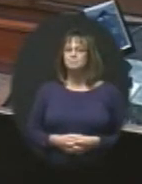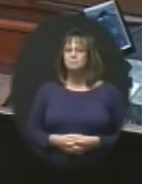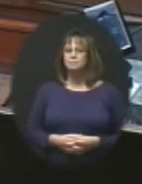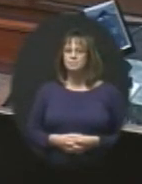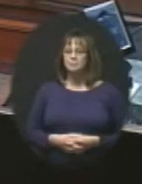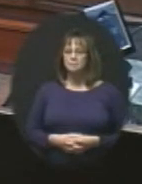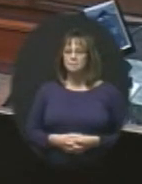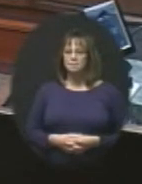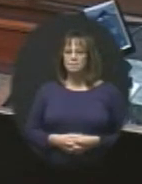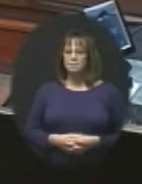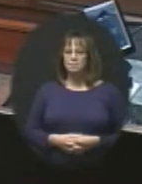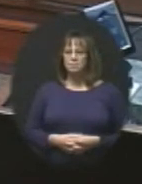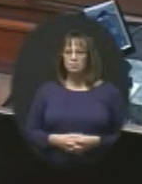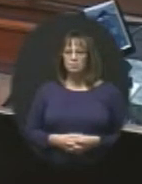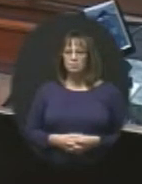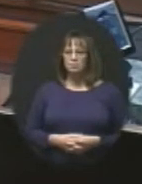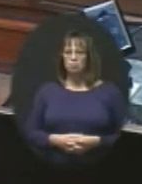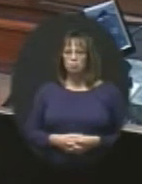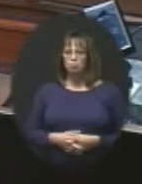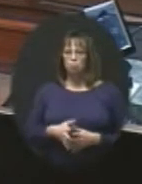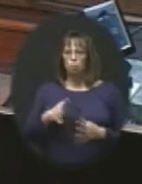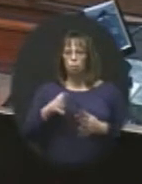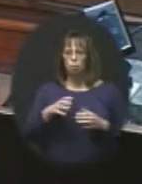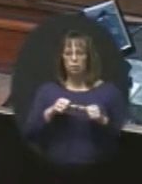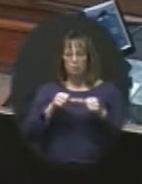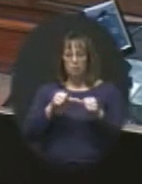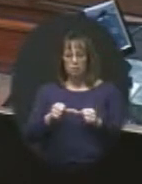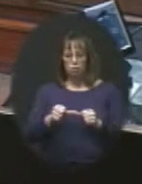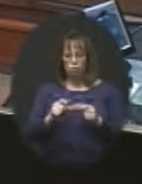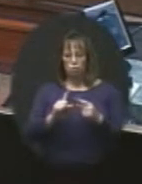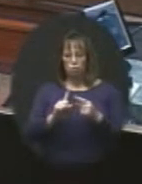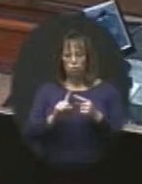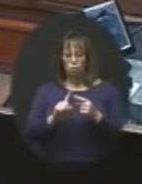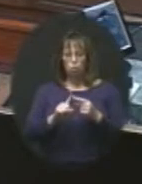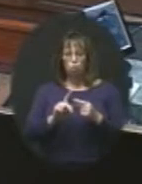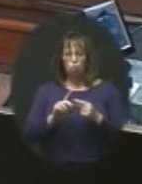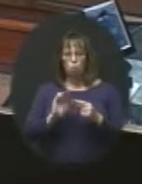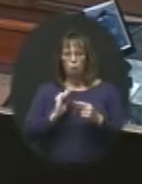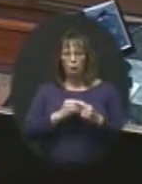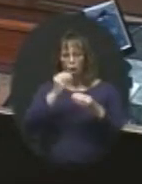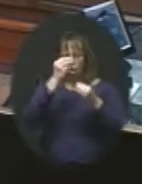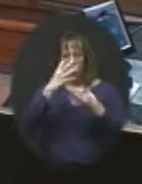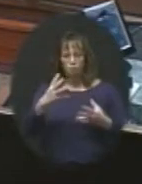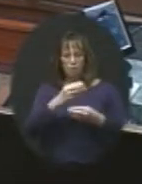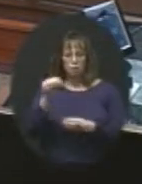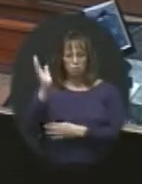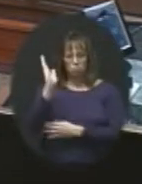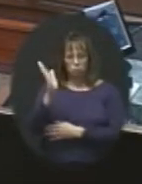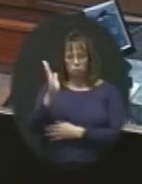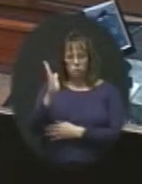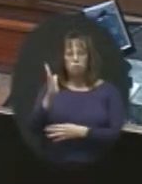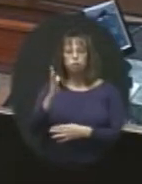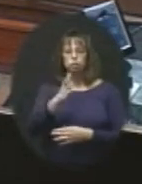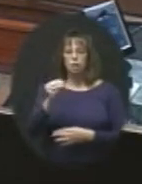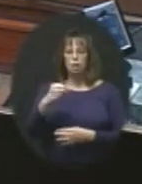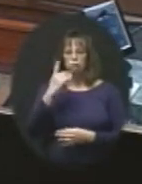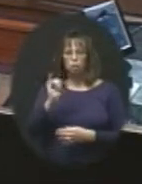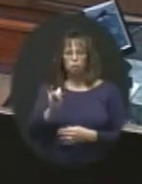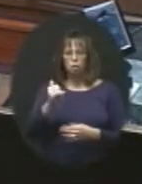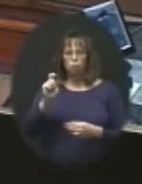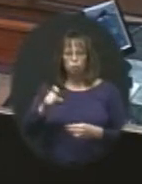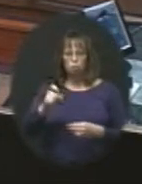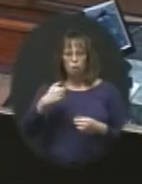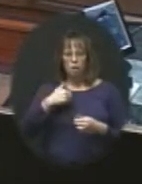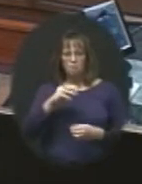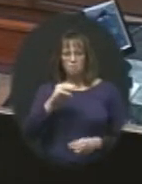Okay. We will move right into our information and presentations. And it looks like we should